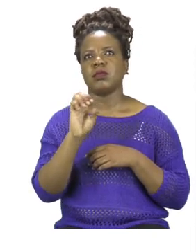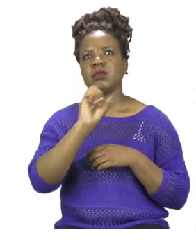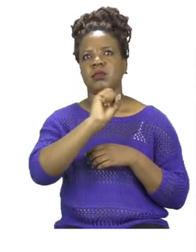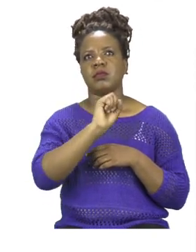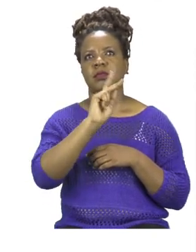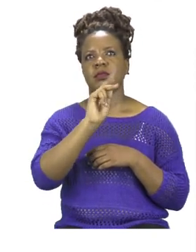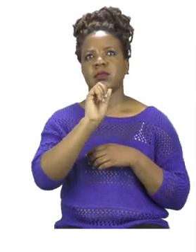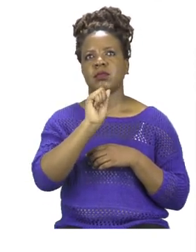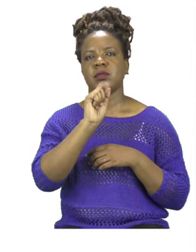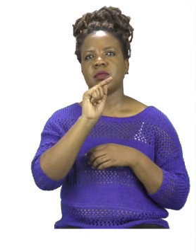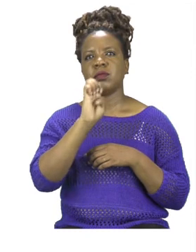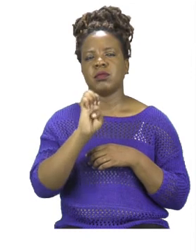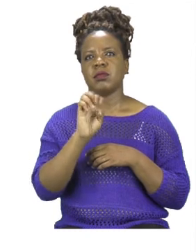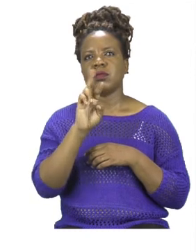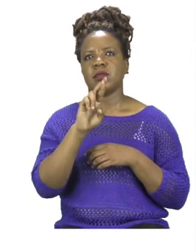rate,